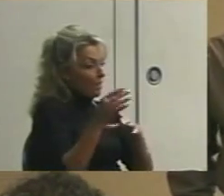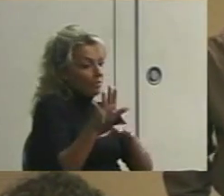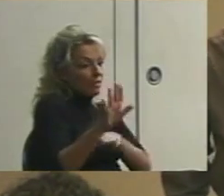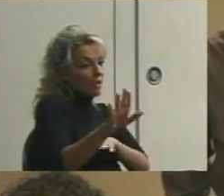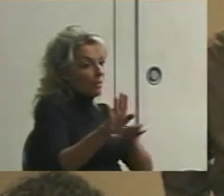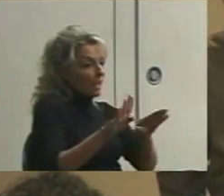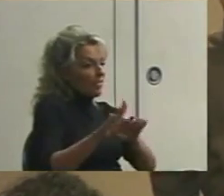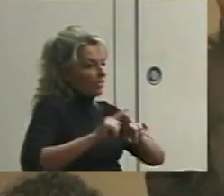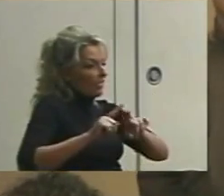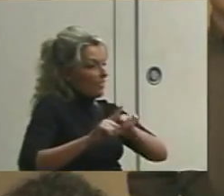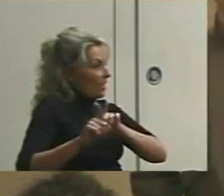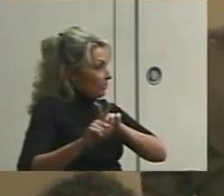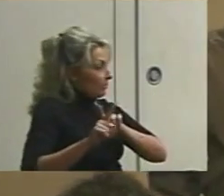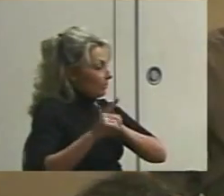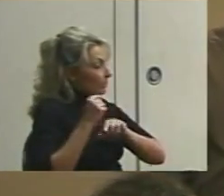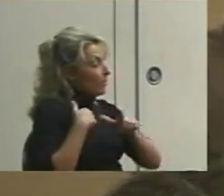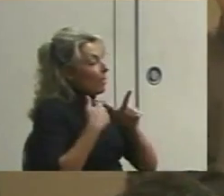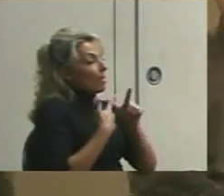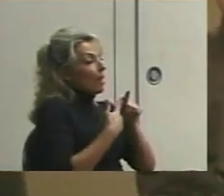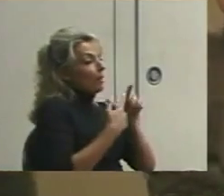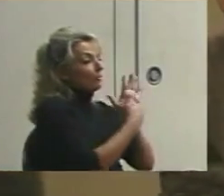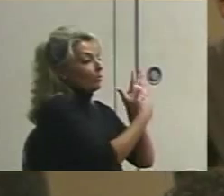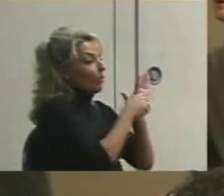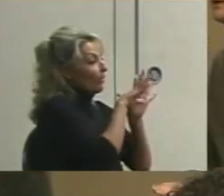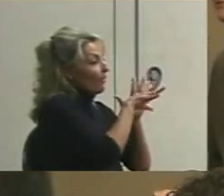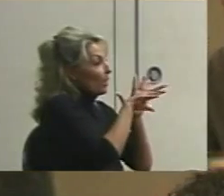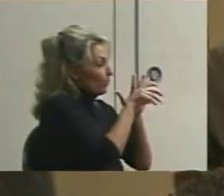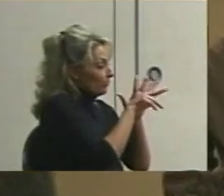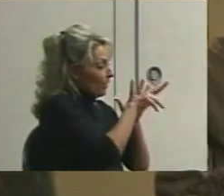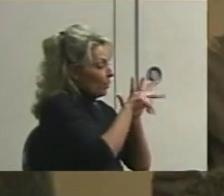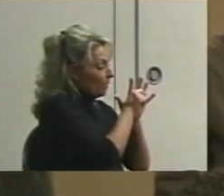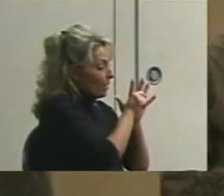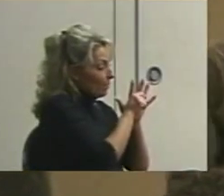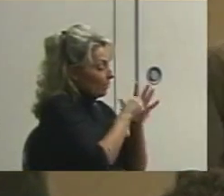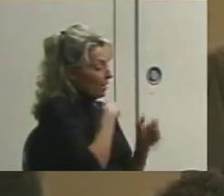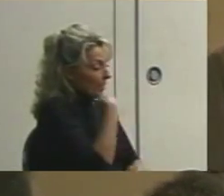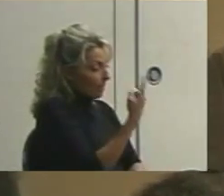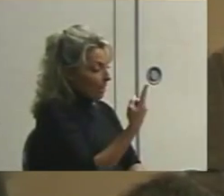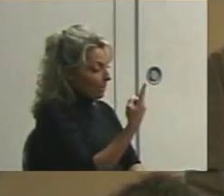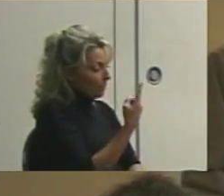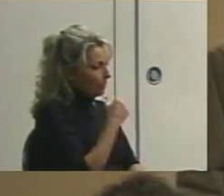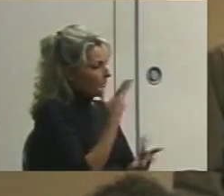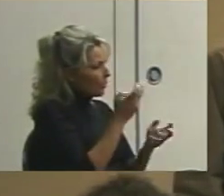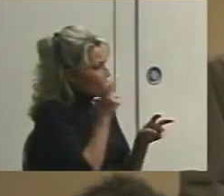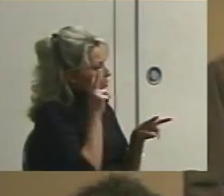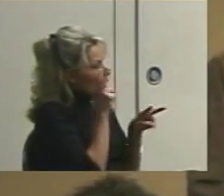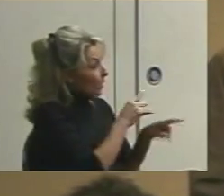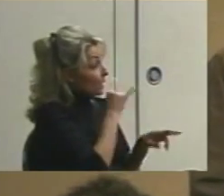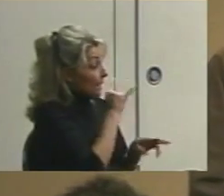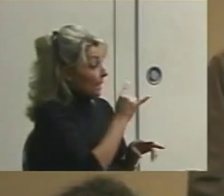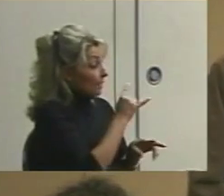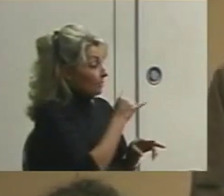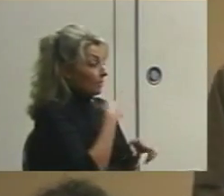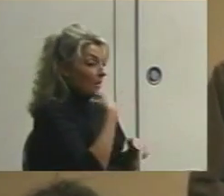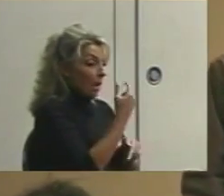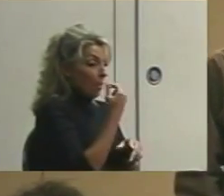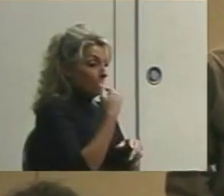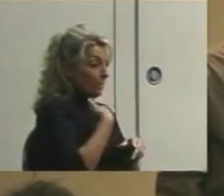of things. And I'll just put the video up and I'll say to everybody, without giving them any other prompts, I want you to watch this kid and tell me if he's on task.